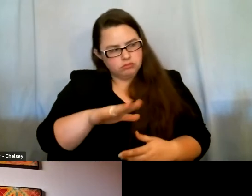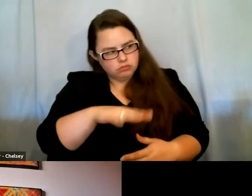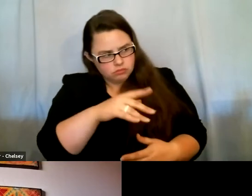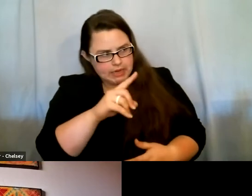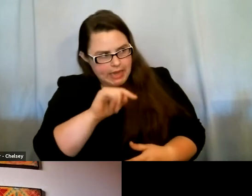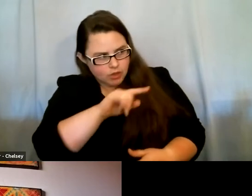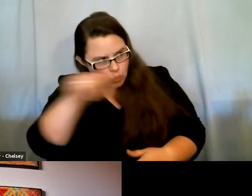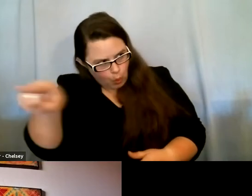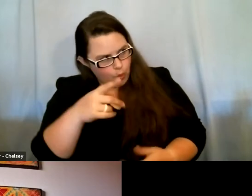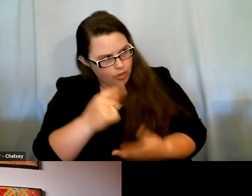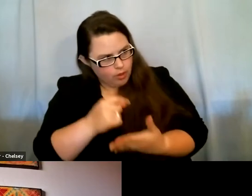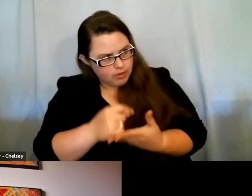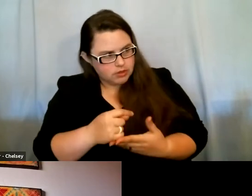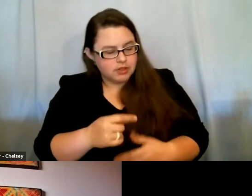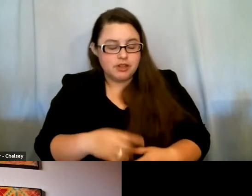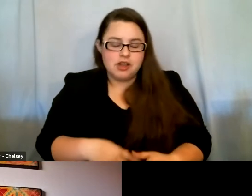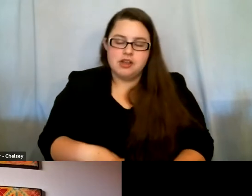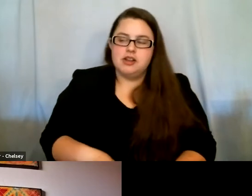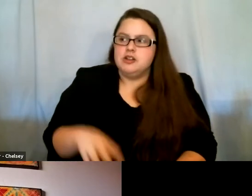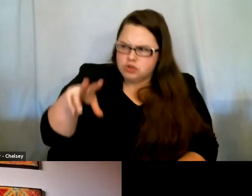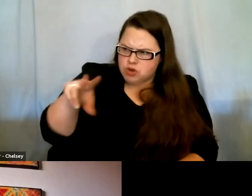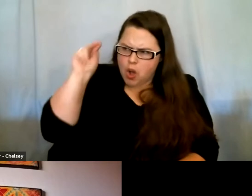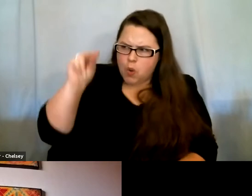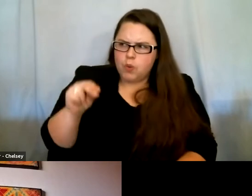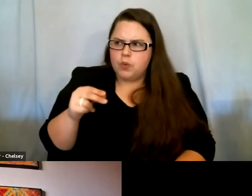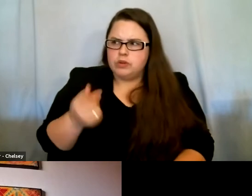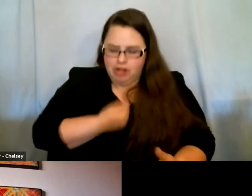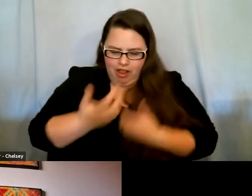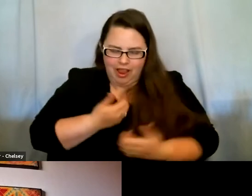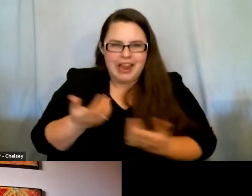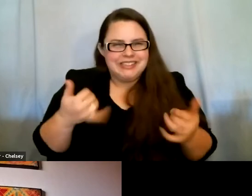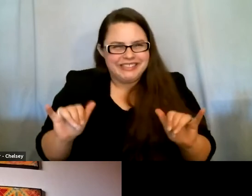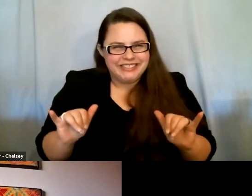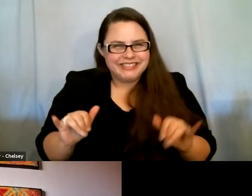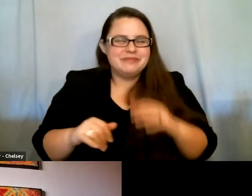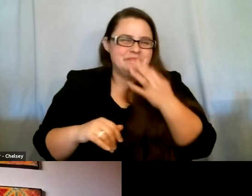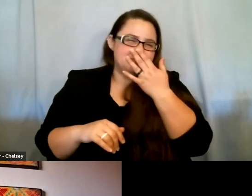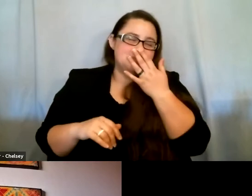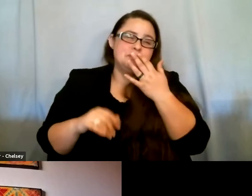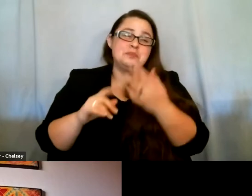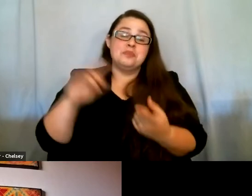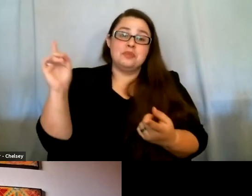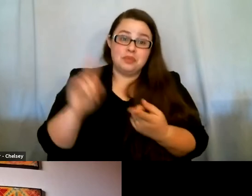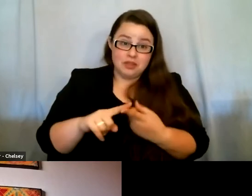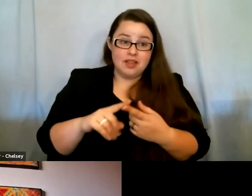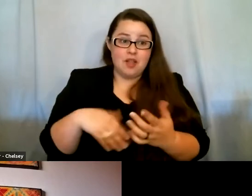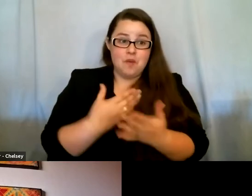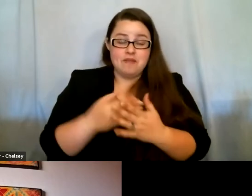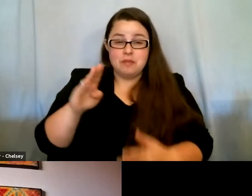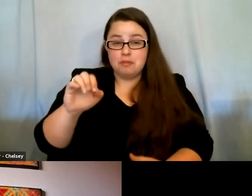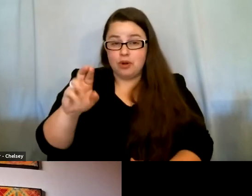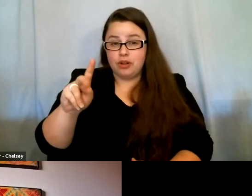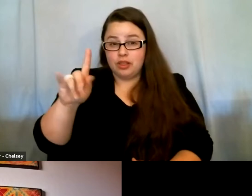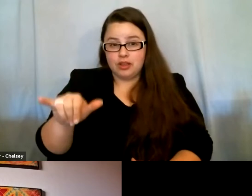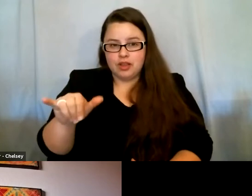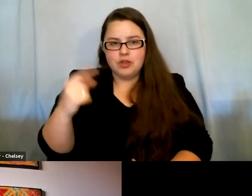And I would tell him no, but he would still give me that space. And it wasn't until I got to Berkeley, that it was someone who